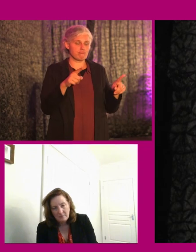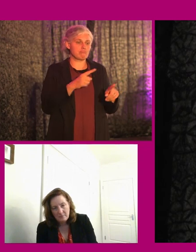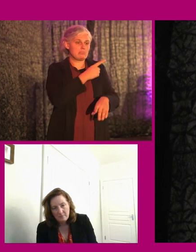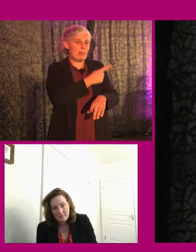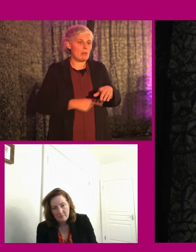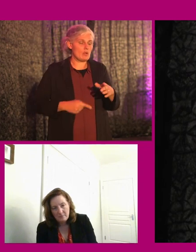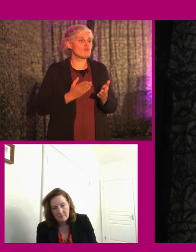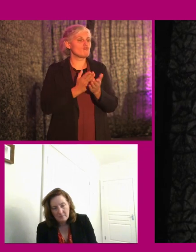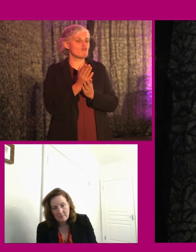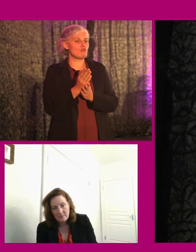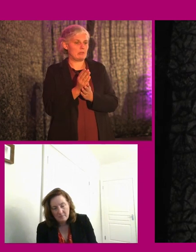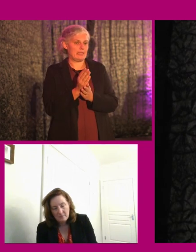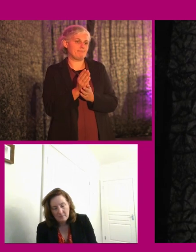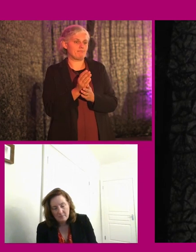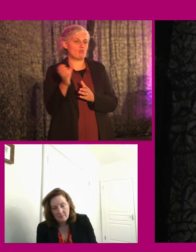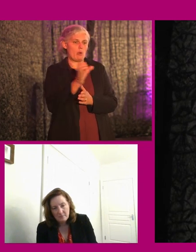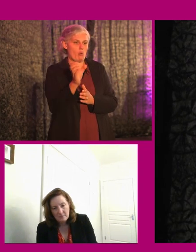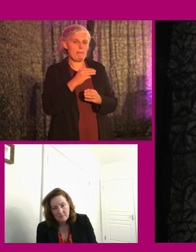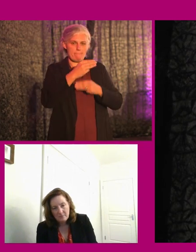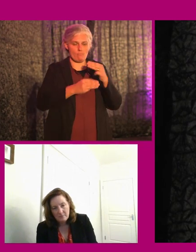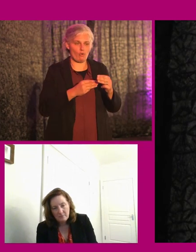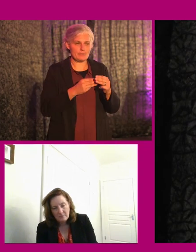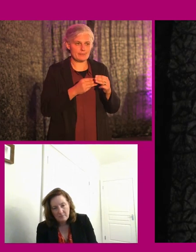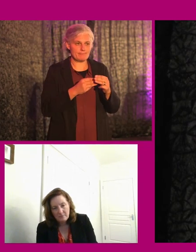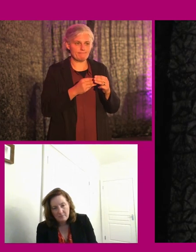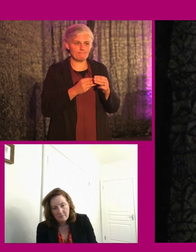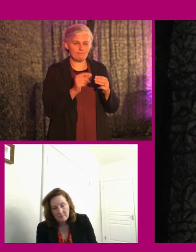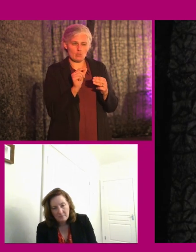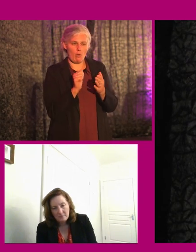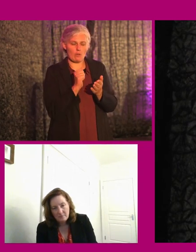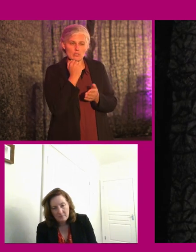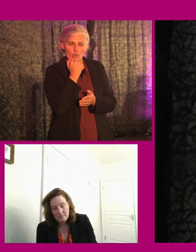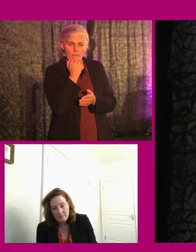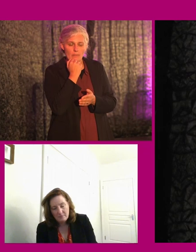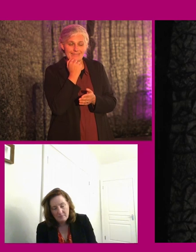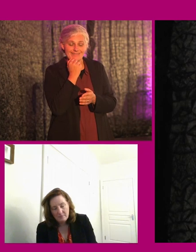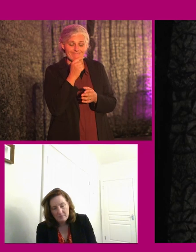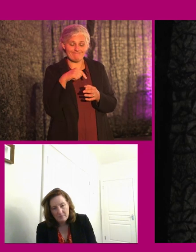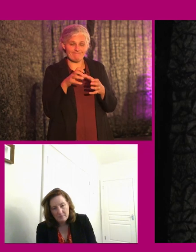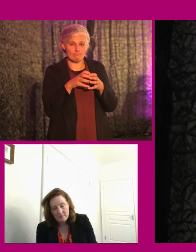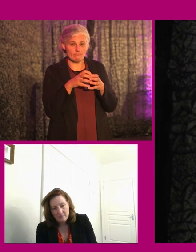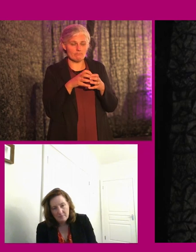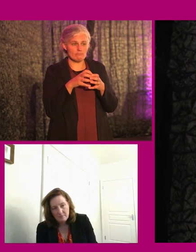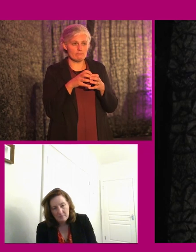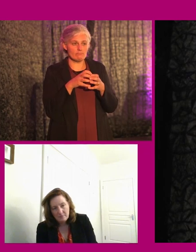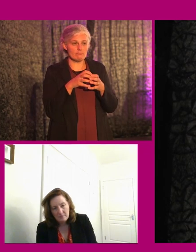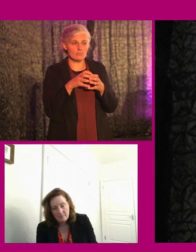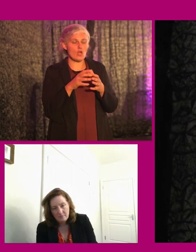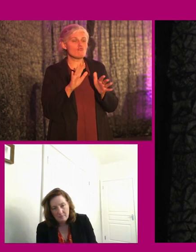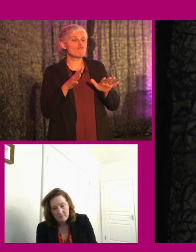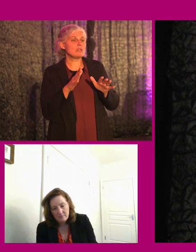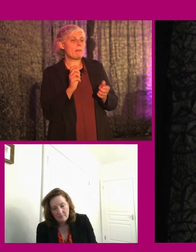our processes, through the recruitment process. They are tiny numbers. And even within that, the reasonable accommodation